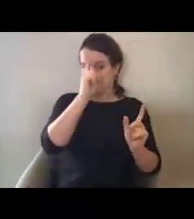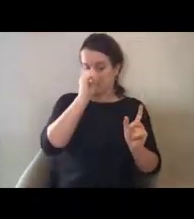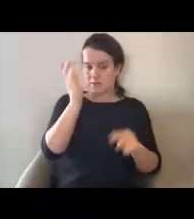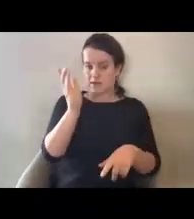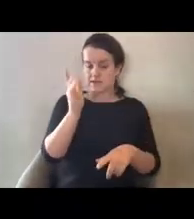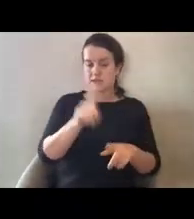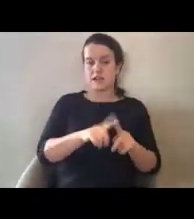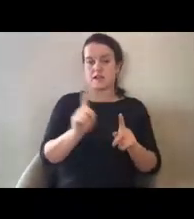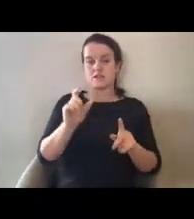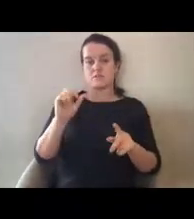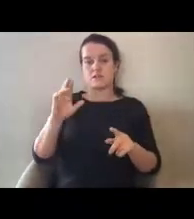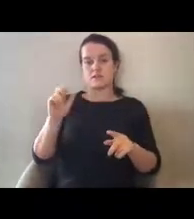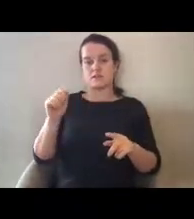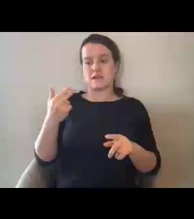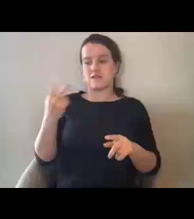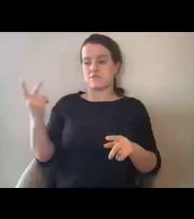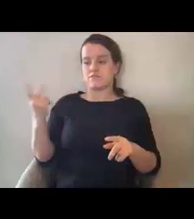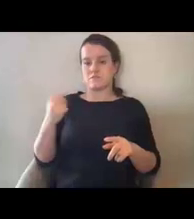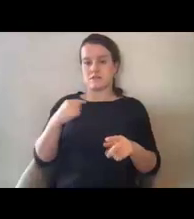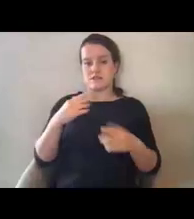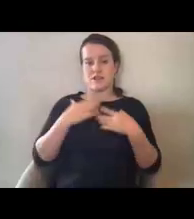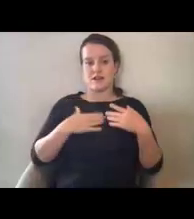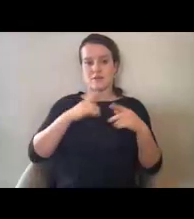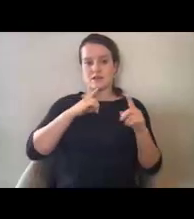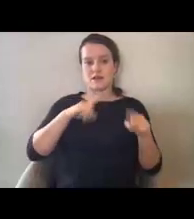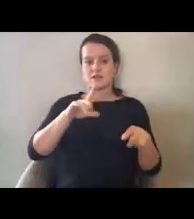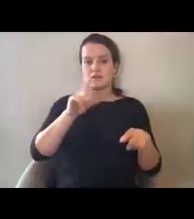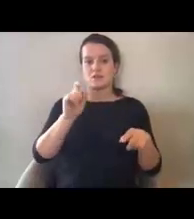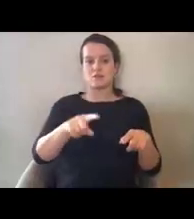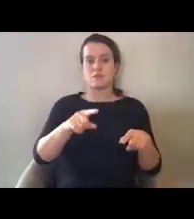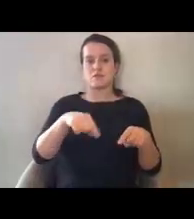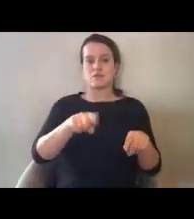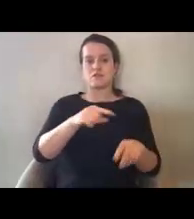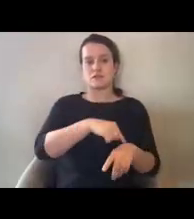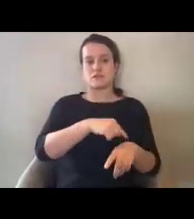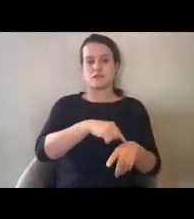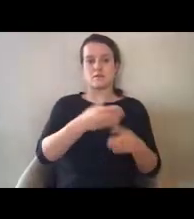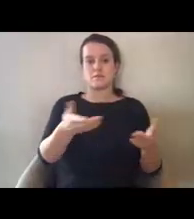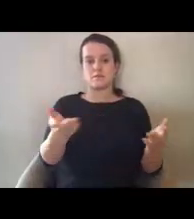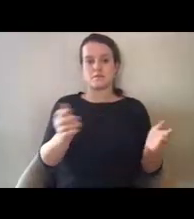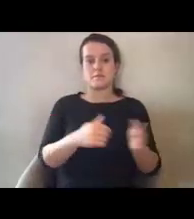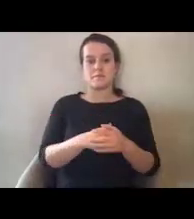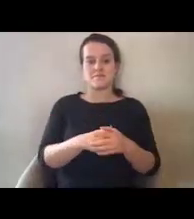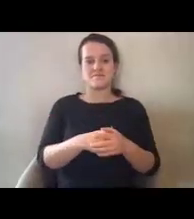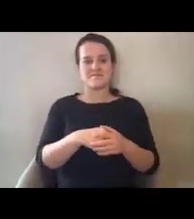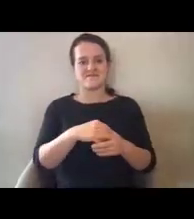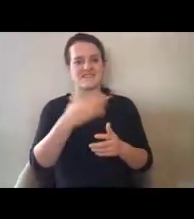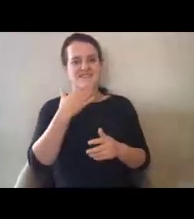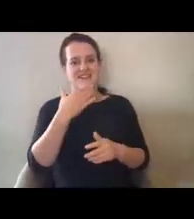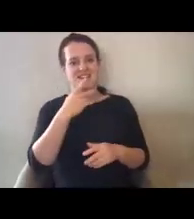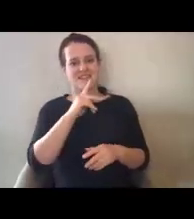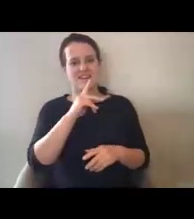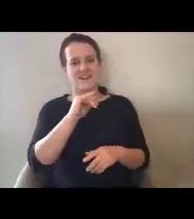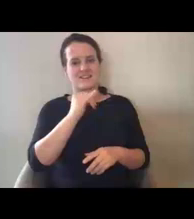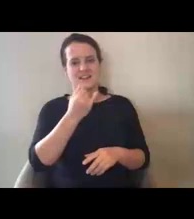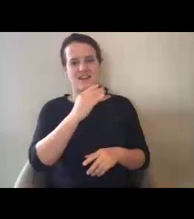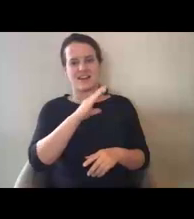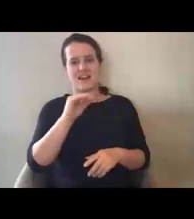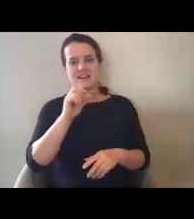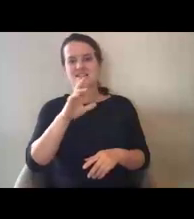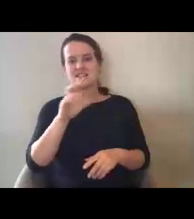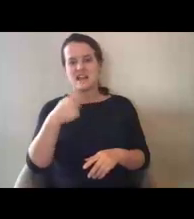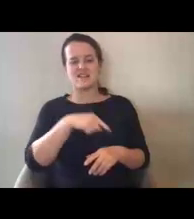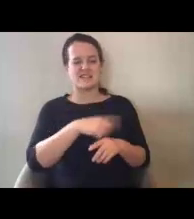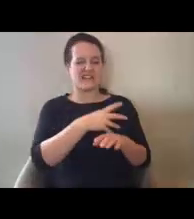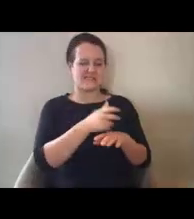but, uh, Sarah and I will be happy to field those questions in the time that we're allotted. Thanks, KJ and Sarah. Yeah, we, we're a little bit, uh, on